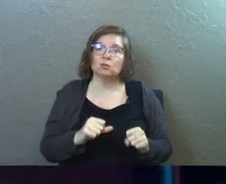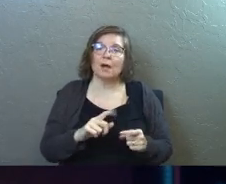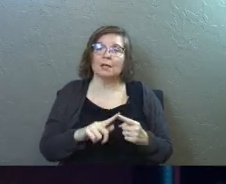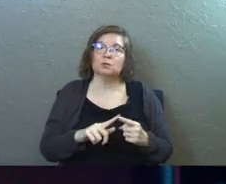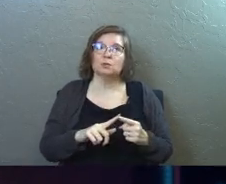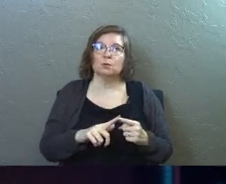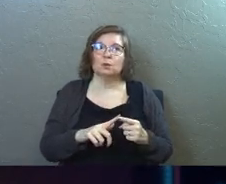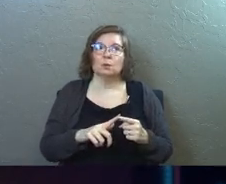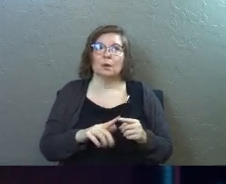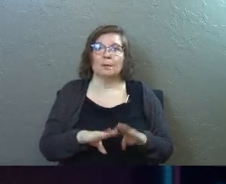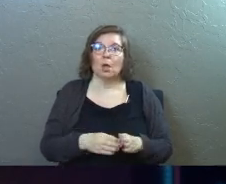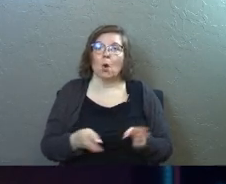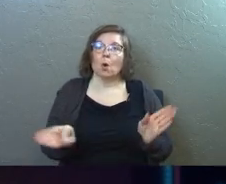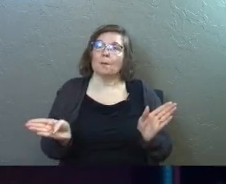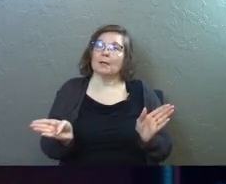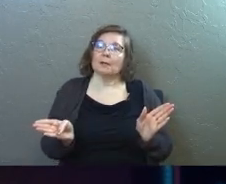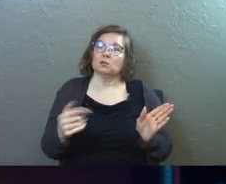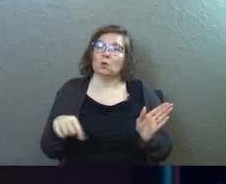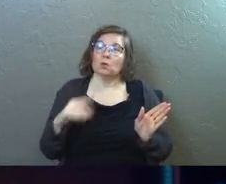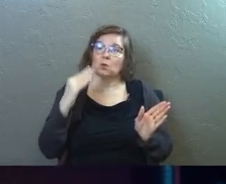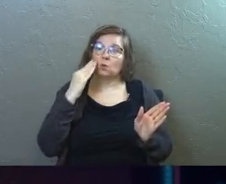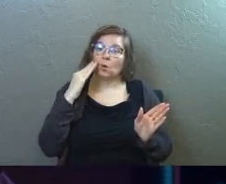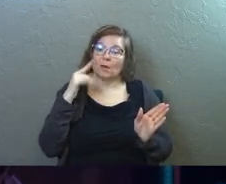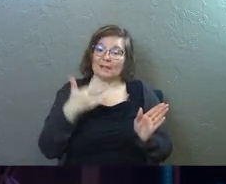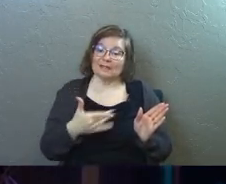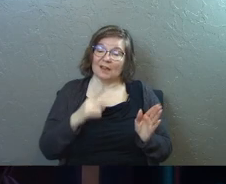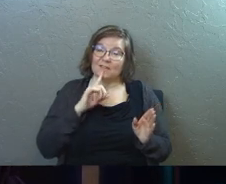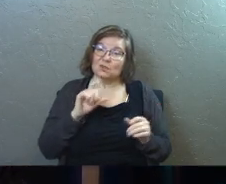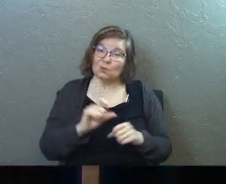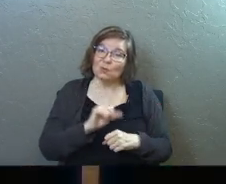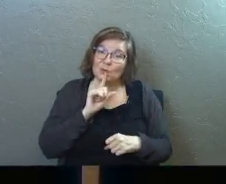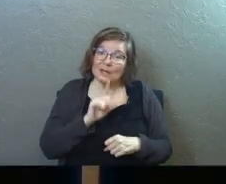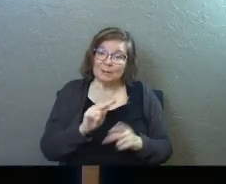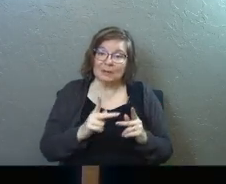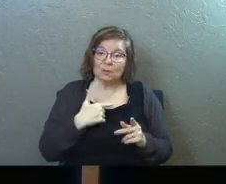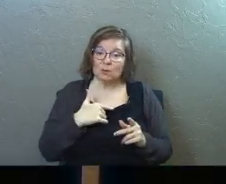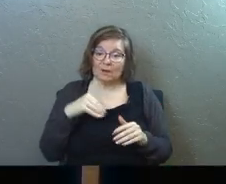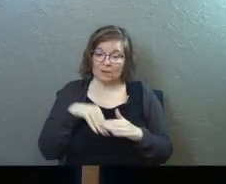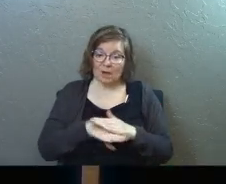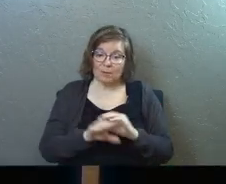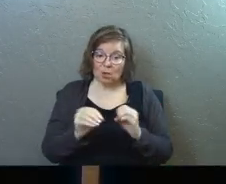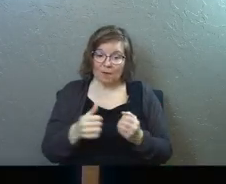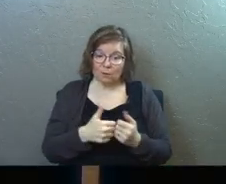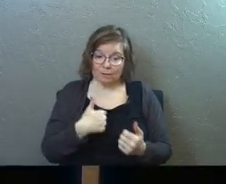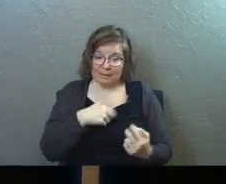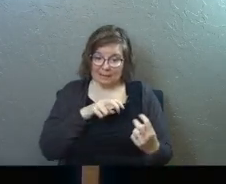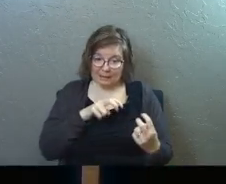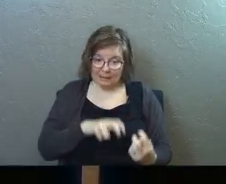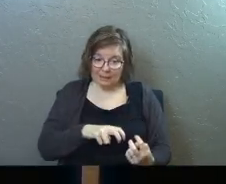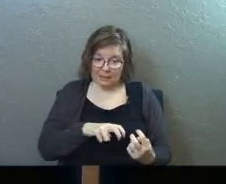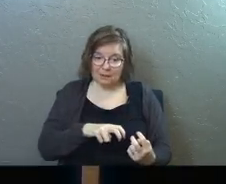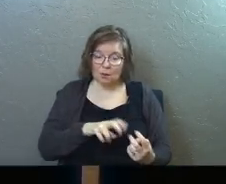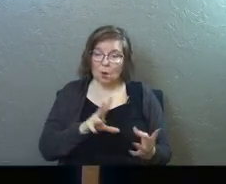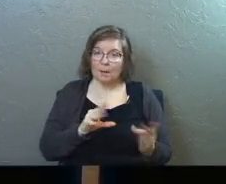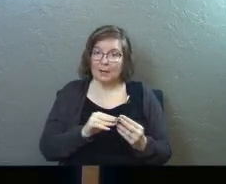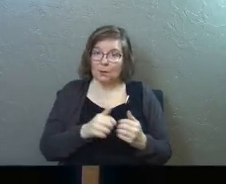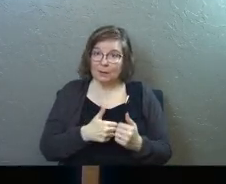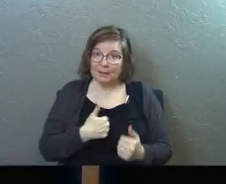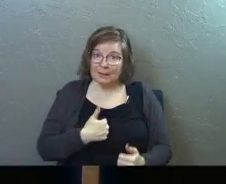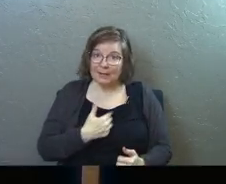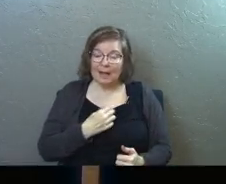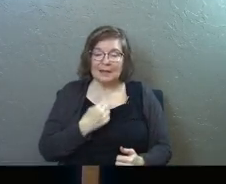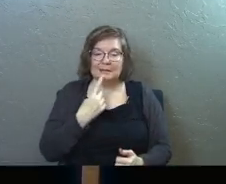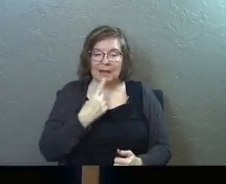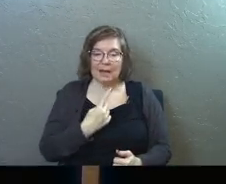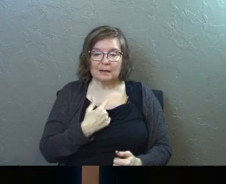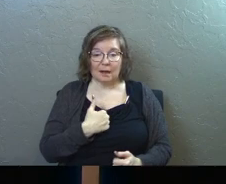trying to be open so that you know that this stuff is real there's people that have walked into an office with me walked into a meeting with me